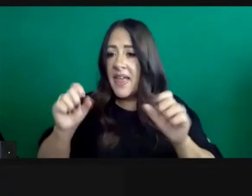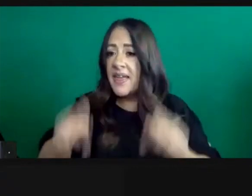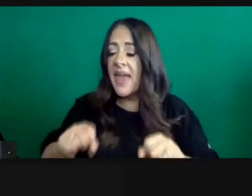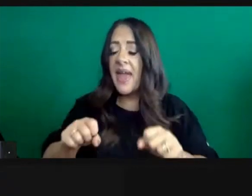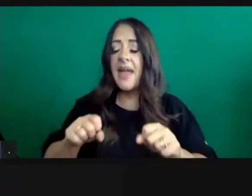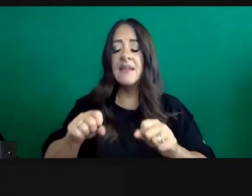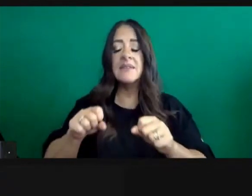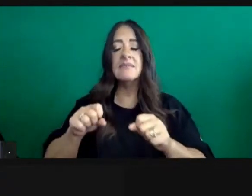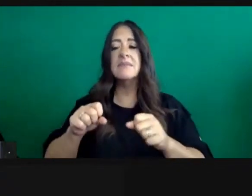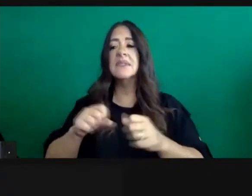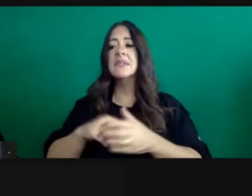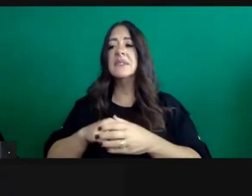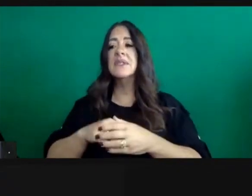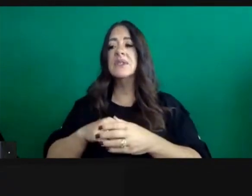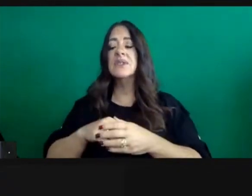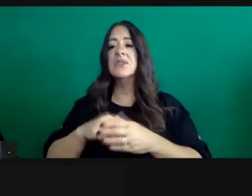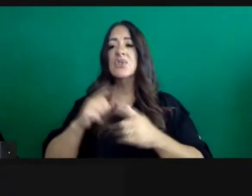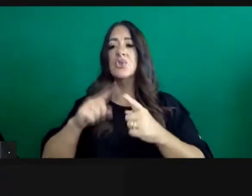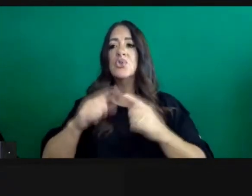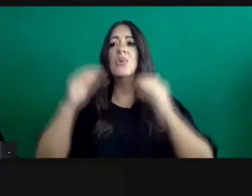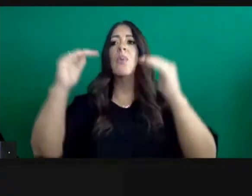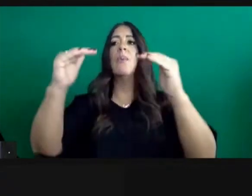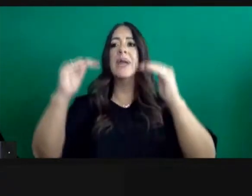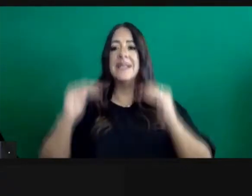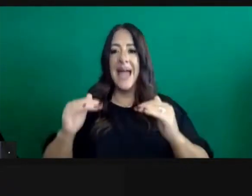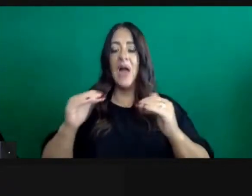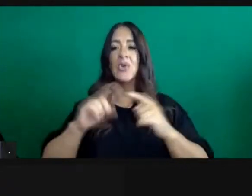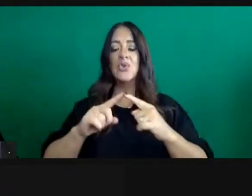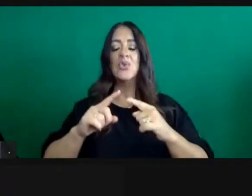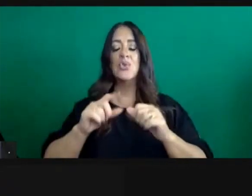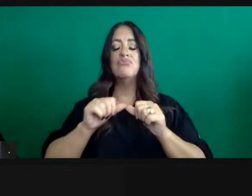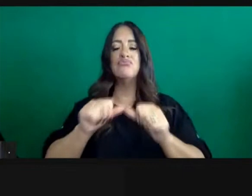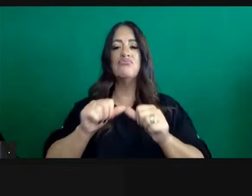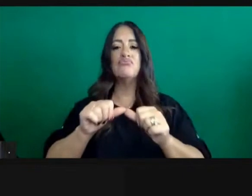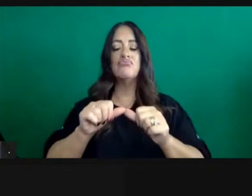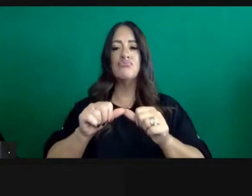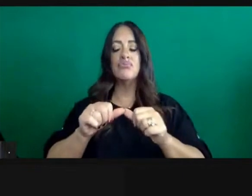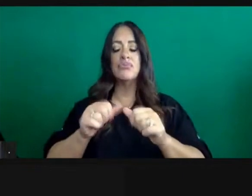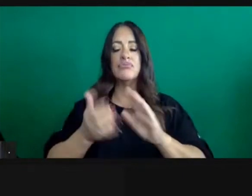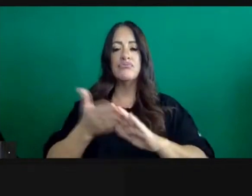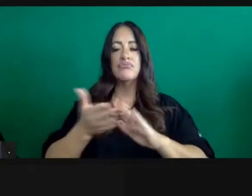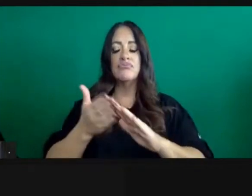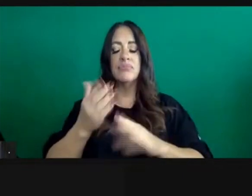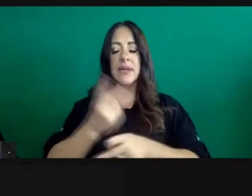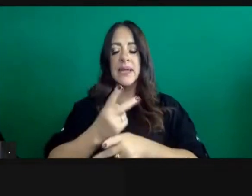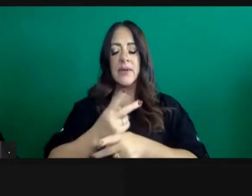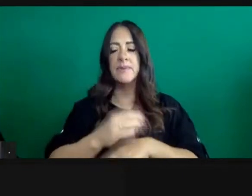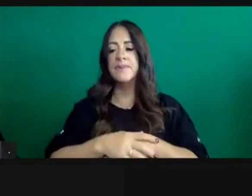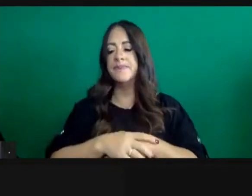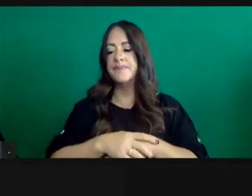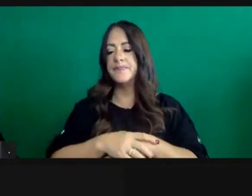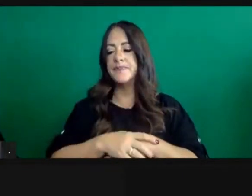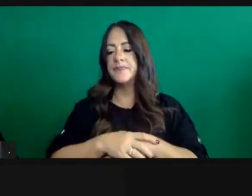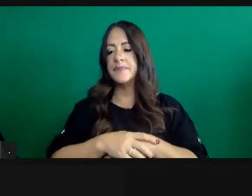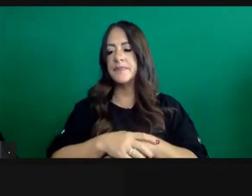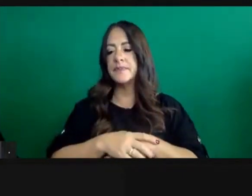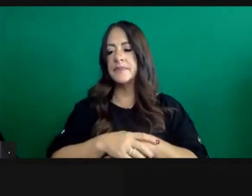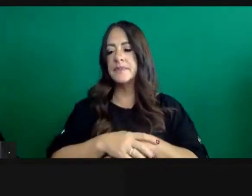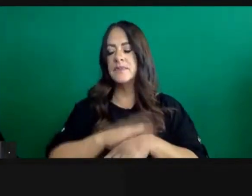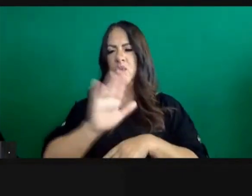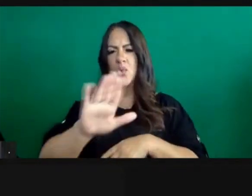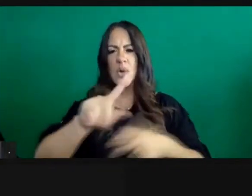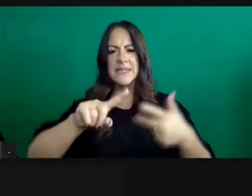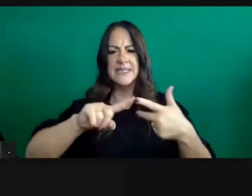get out of any of the situations that are crisis care back into contingency care. In terms of your second